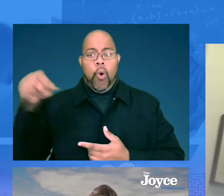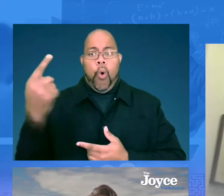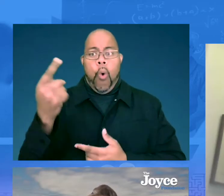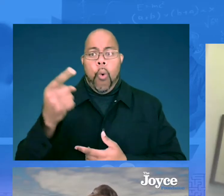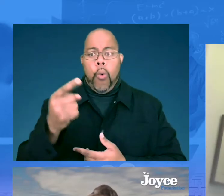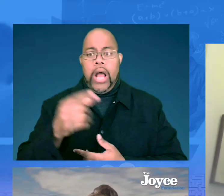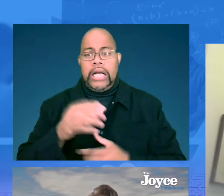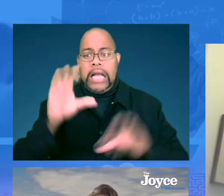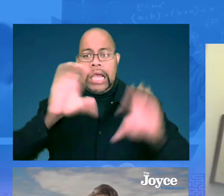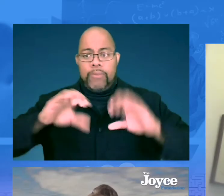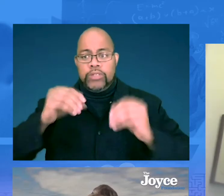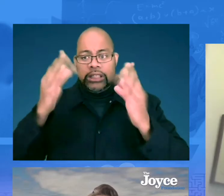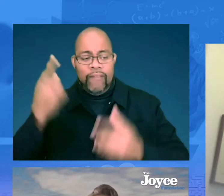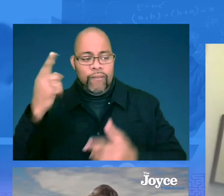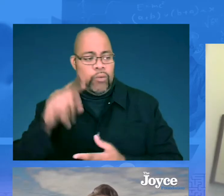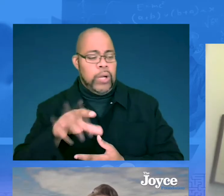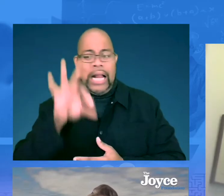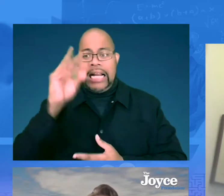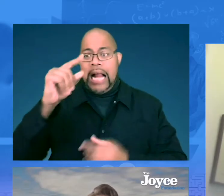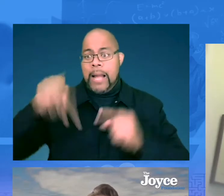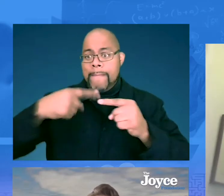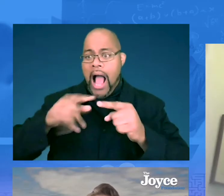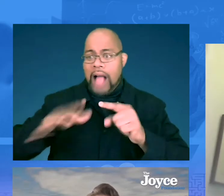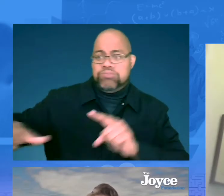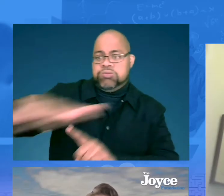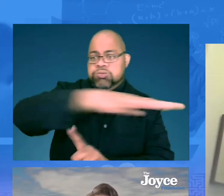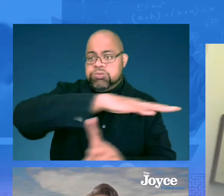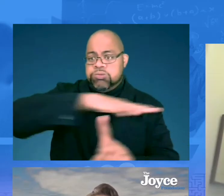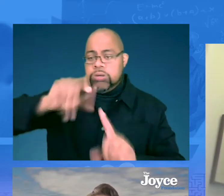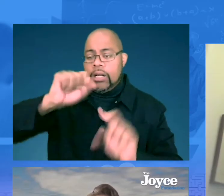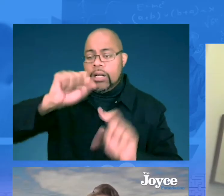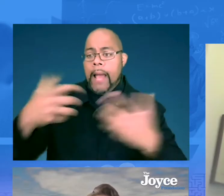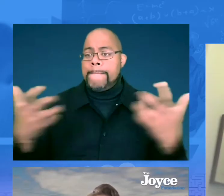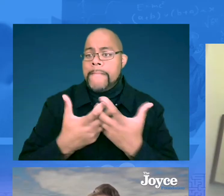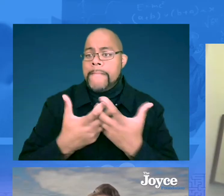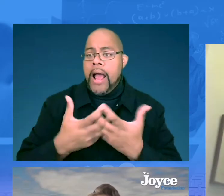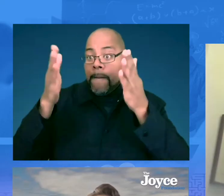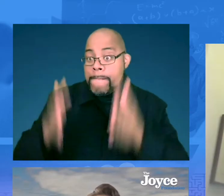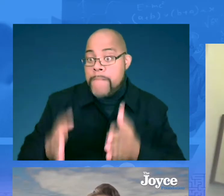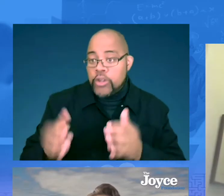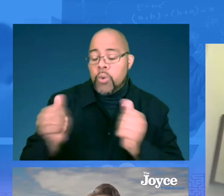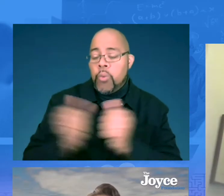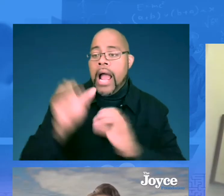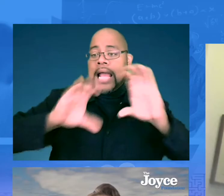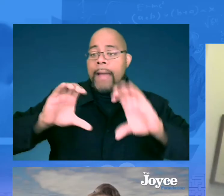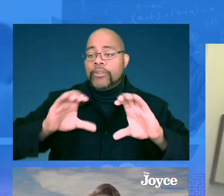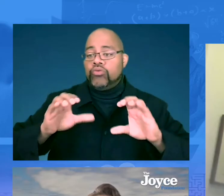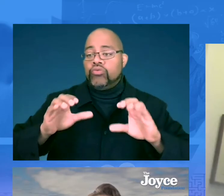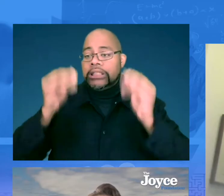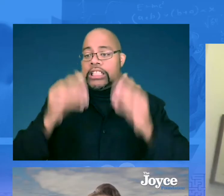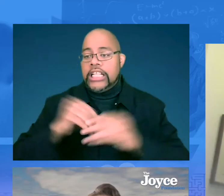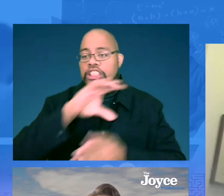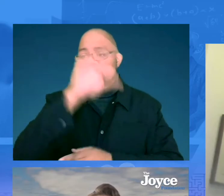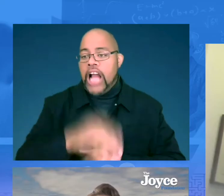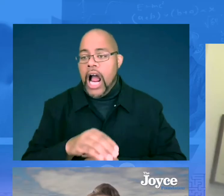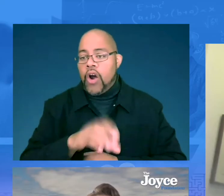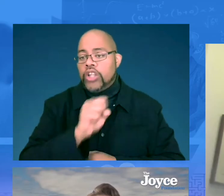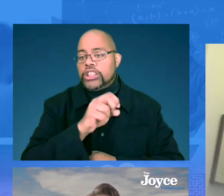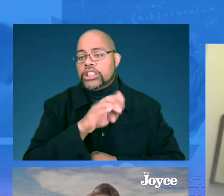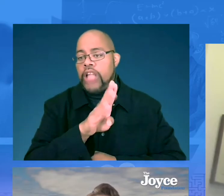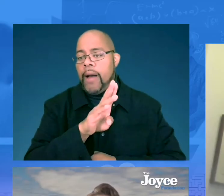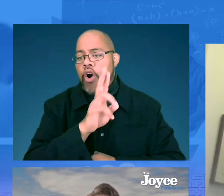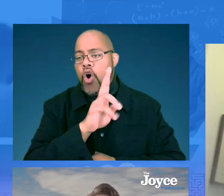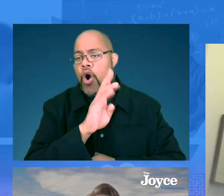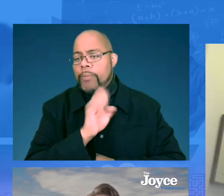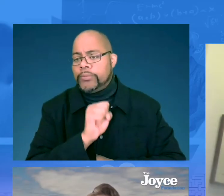where they might be the only chemistry teacher for 90 square miles, we can match that person with a chemistry teacher